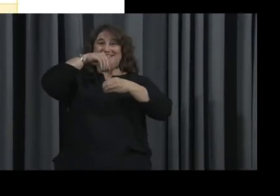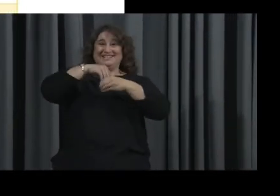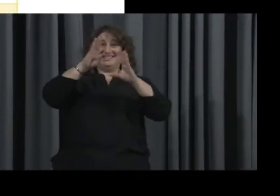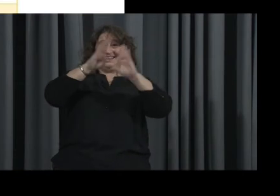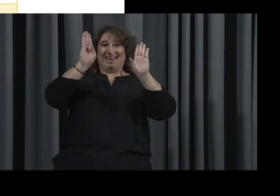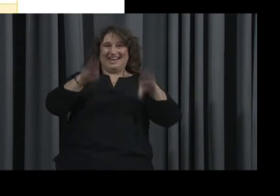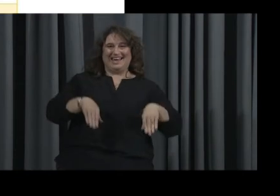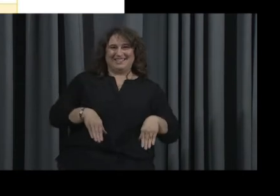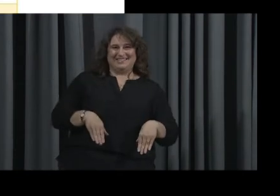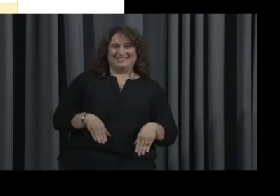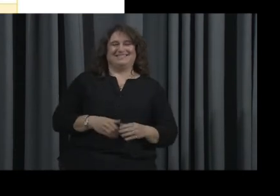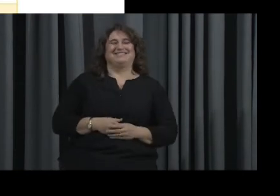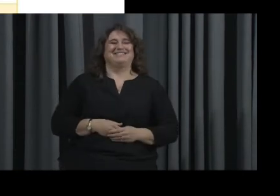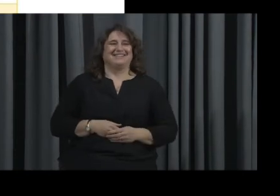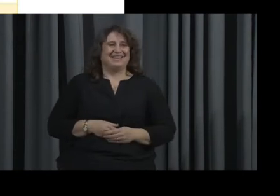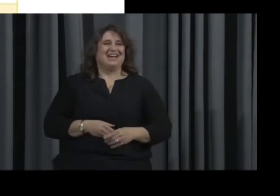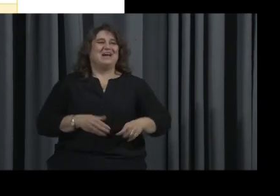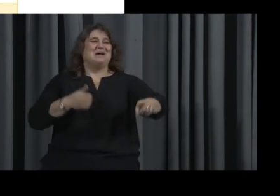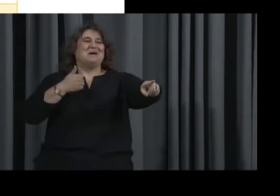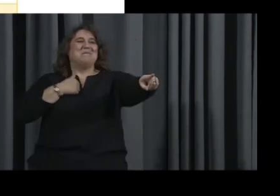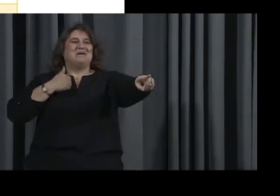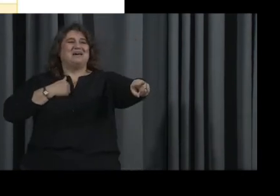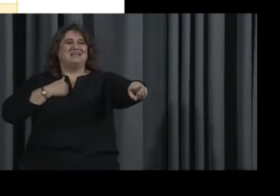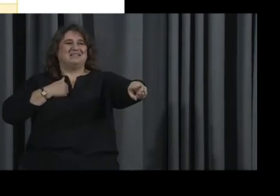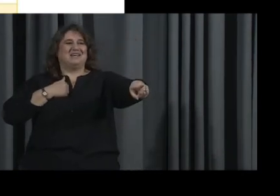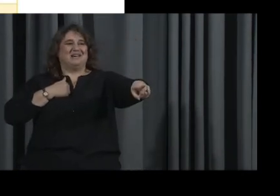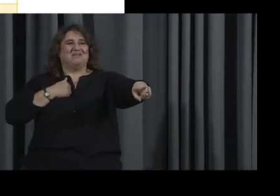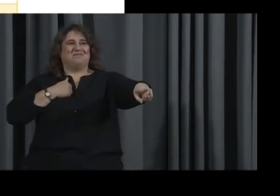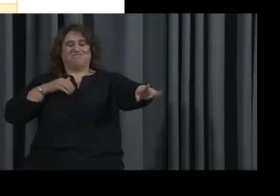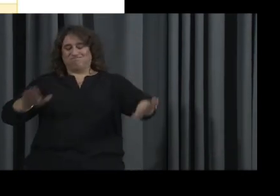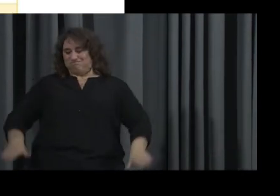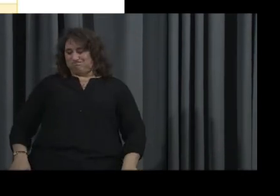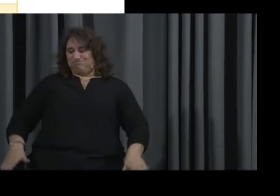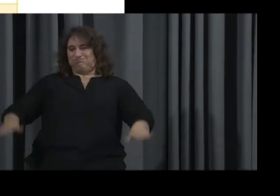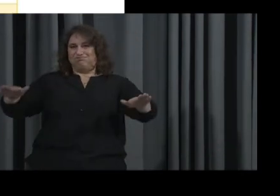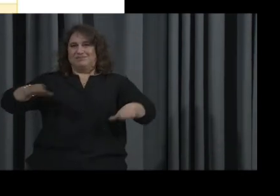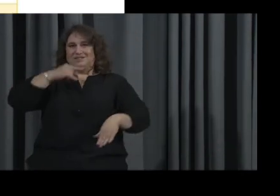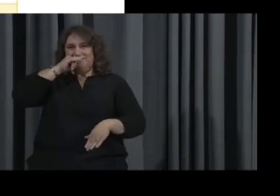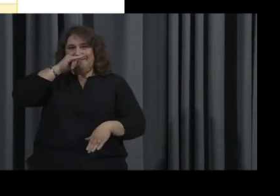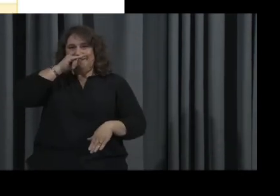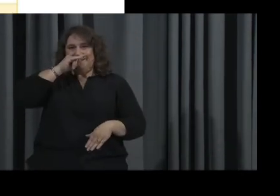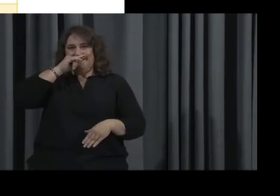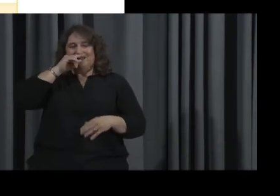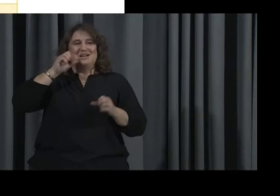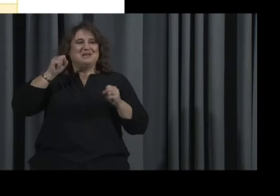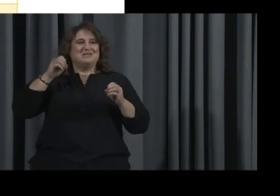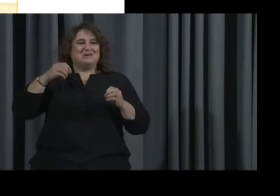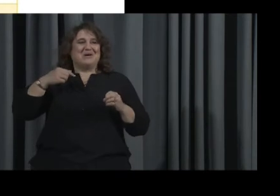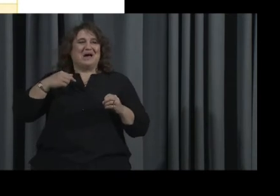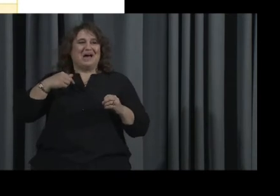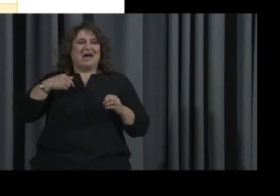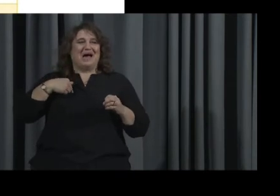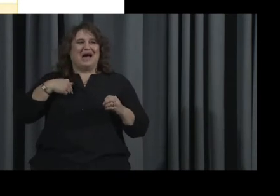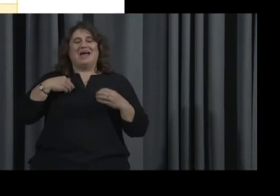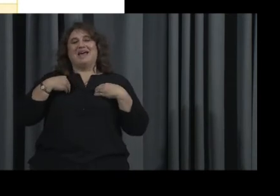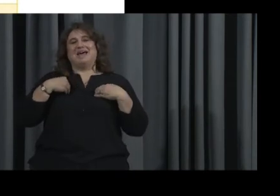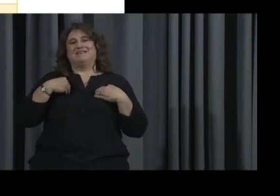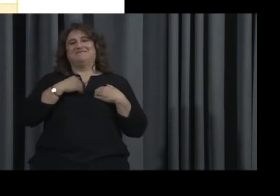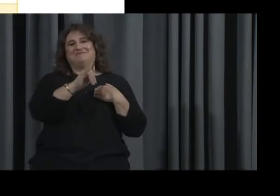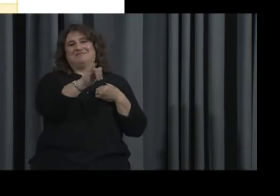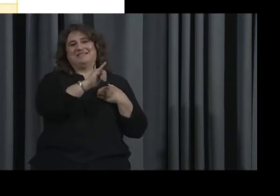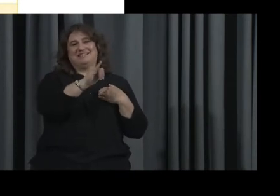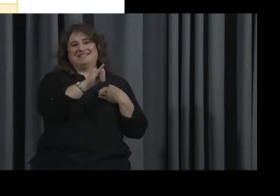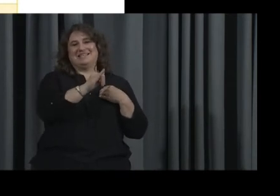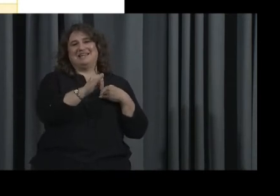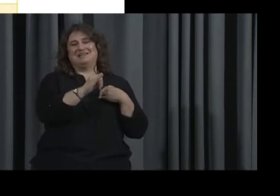Well, you know what? You know what? I had raised my children. Mm-hmm. So, I think it's the same thing. So, I think you got me on that one. Yeah.